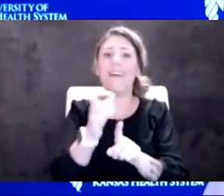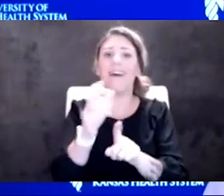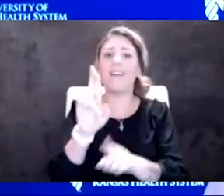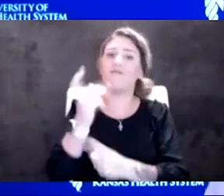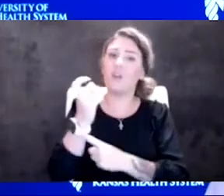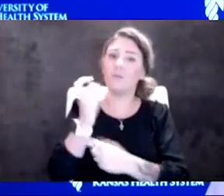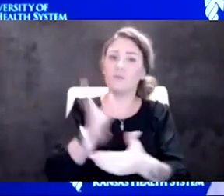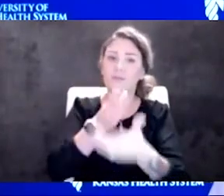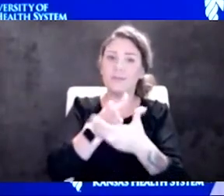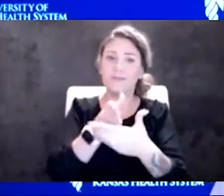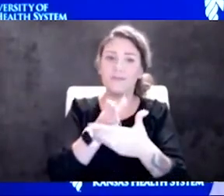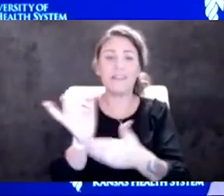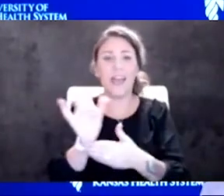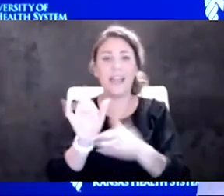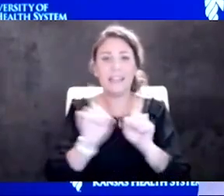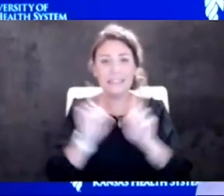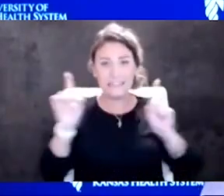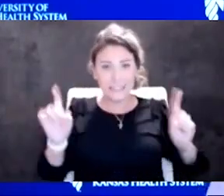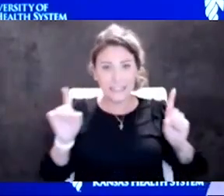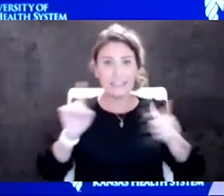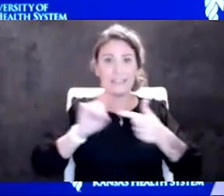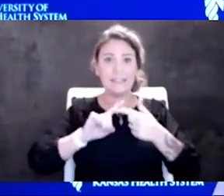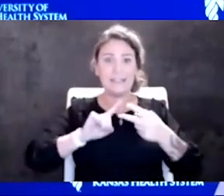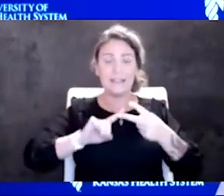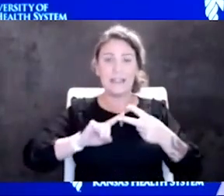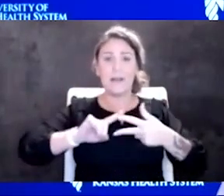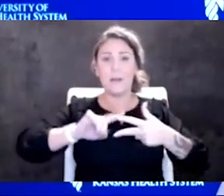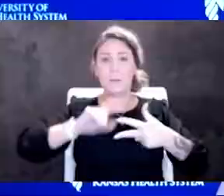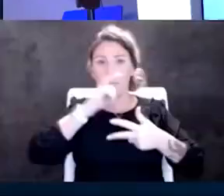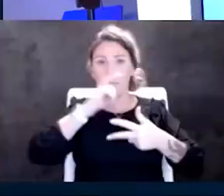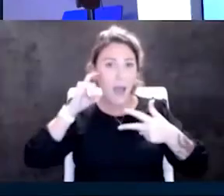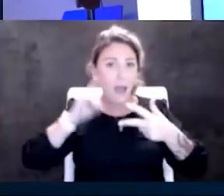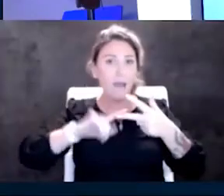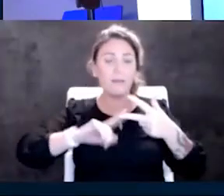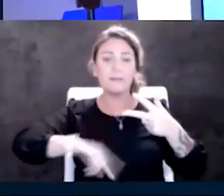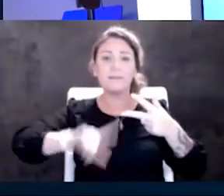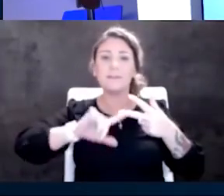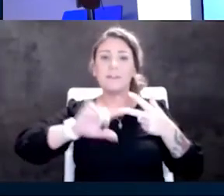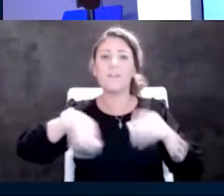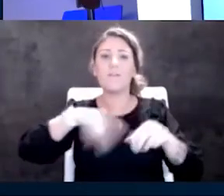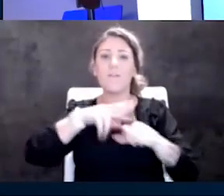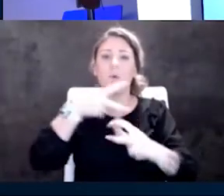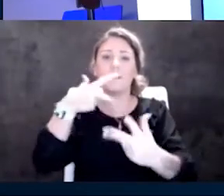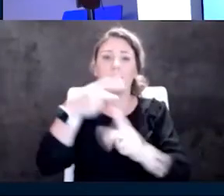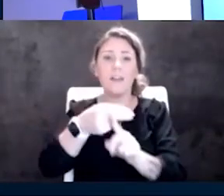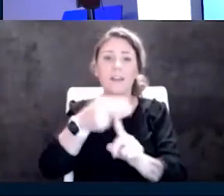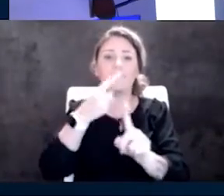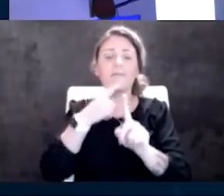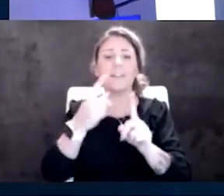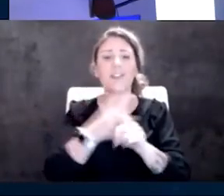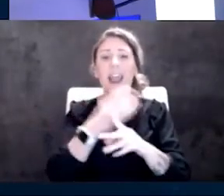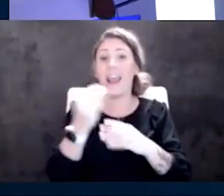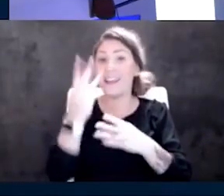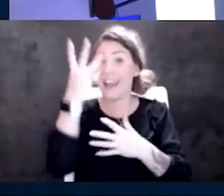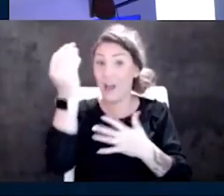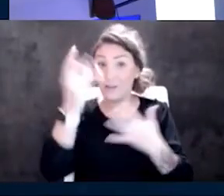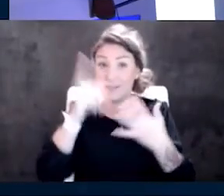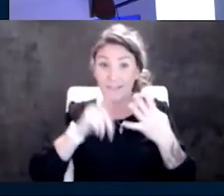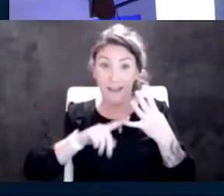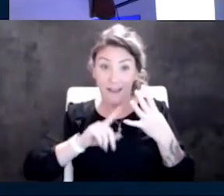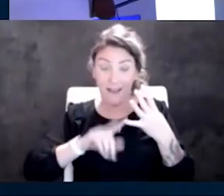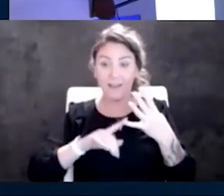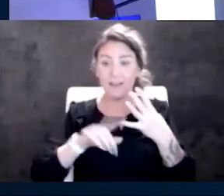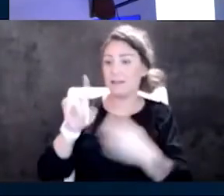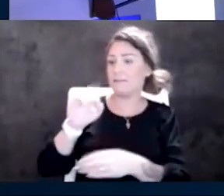such as distancing, masking, and of course, vaccination. And going outside. Yeah. Okay. Okay. Deb and Sharon have